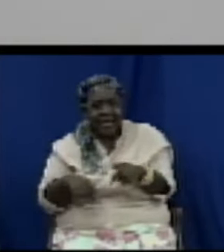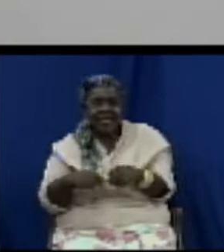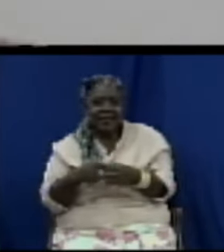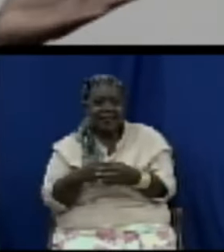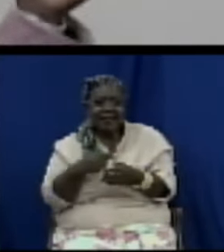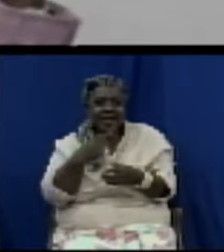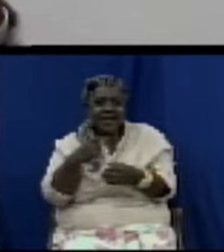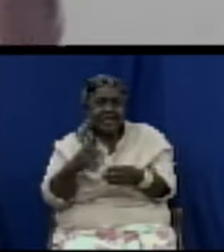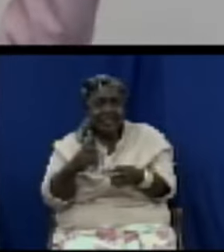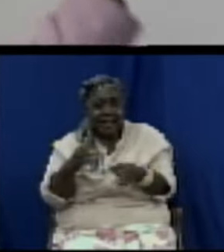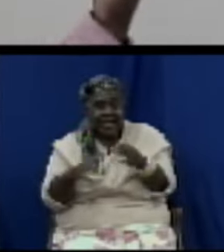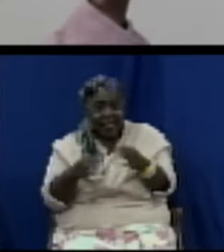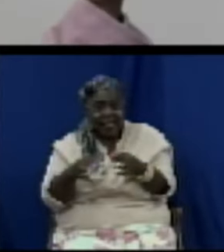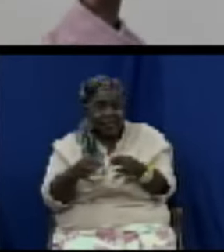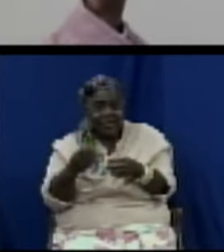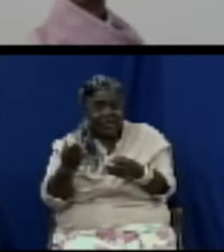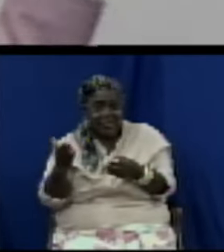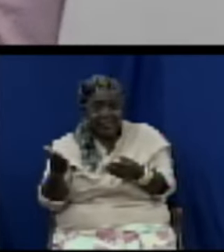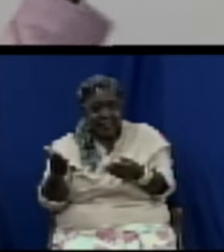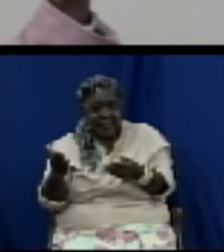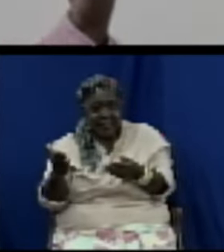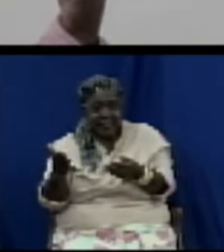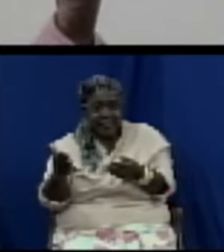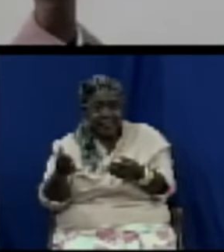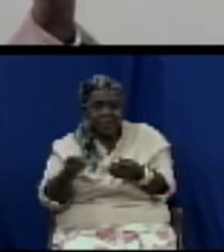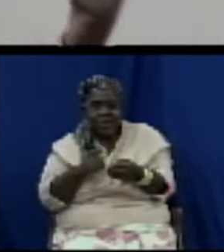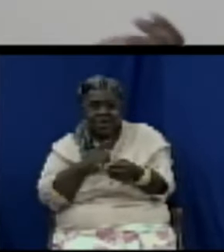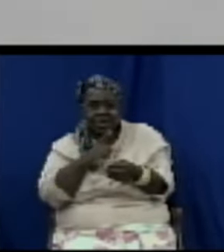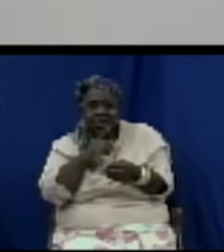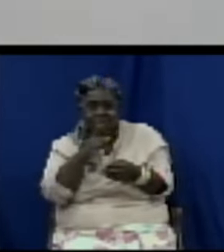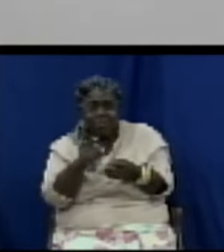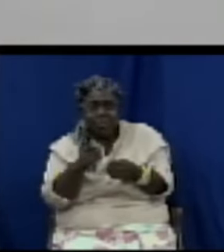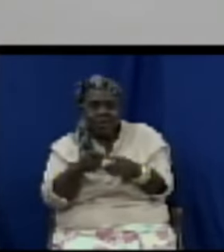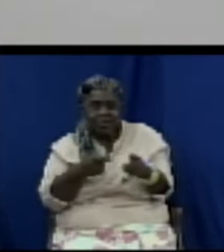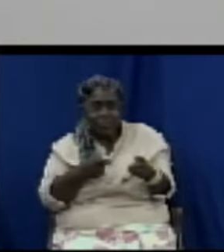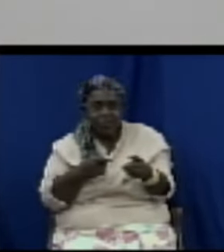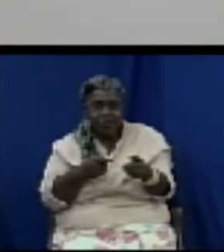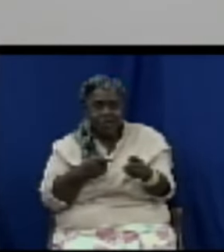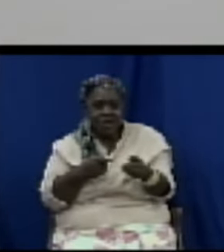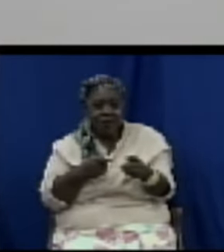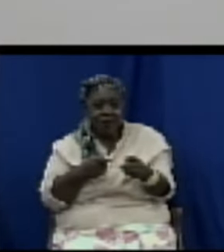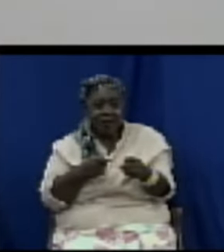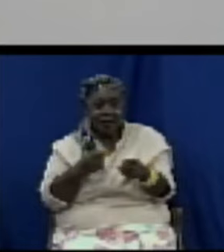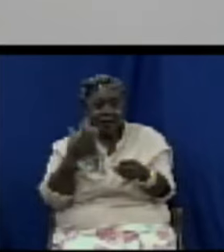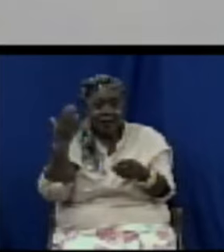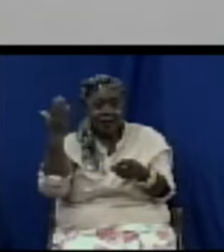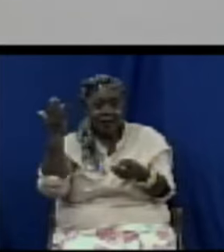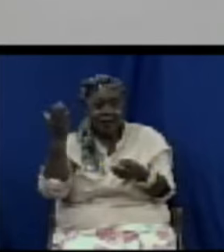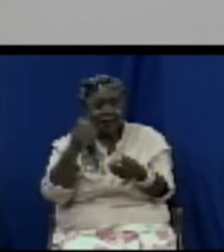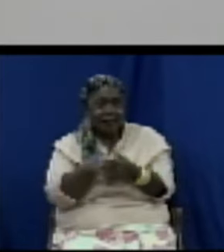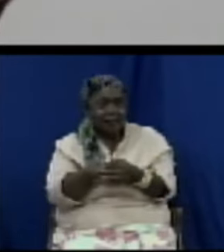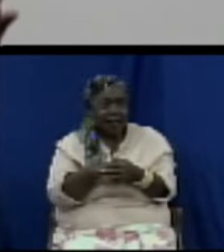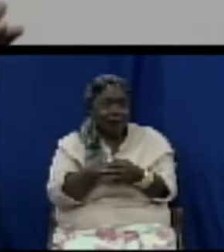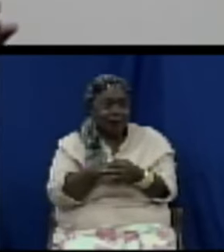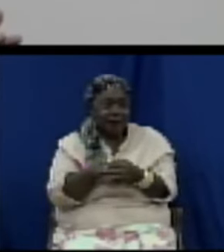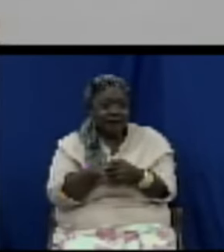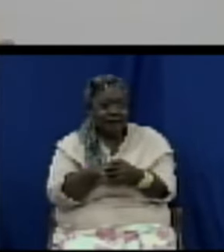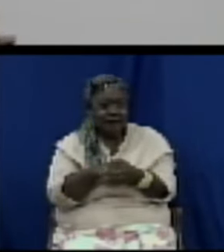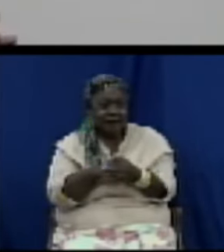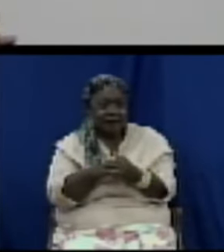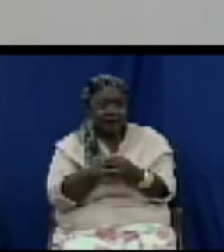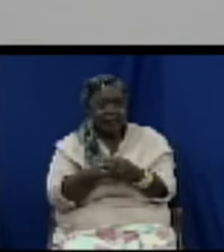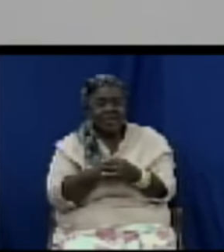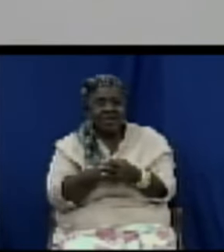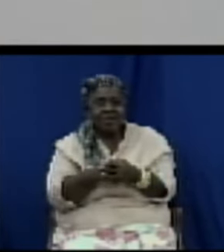consuming goods that just had a three mile drive to the landfill and then a five mile drive back to somebody's kitchen